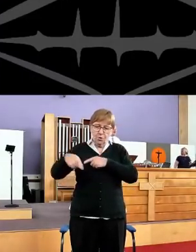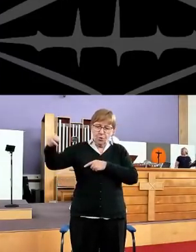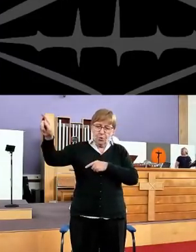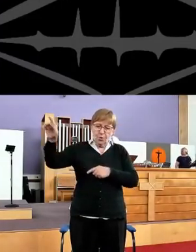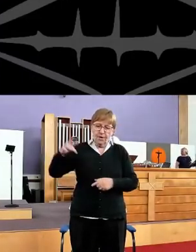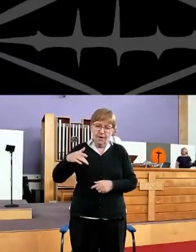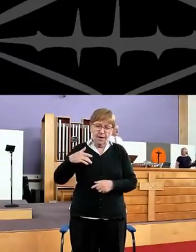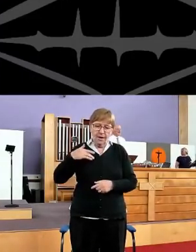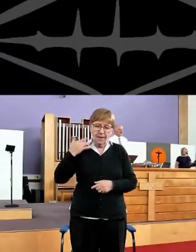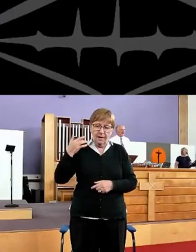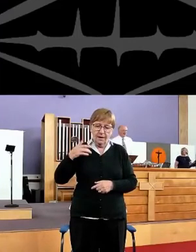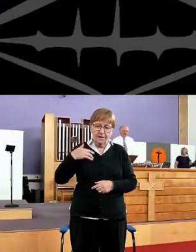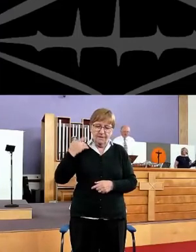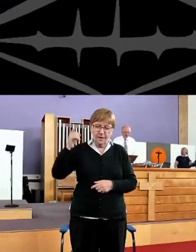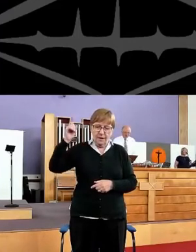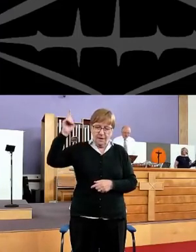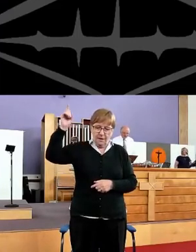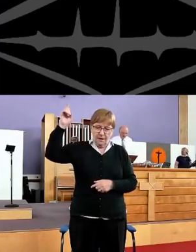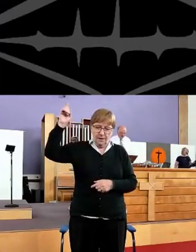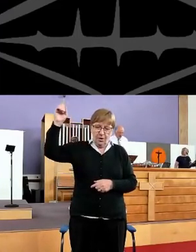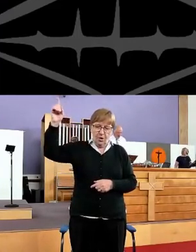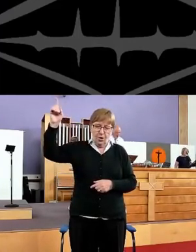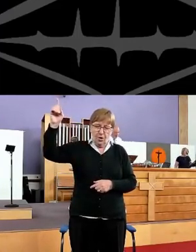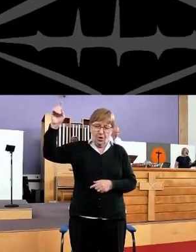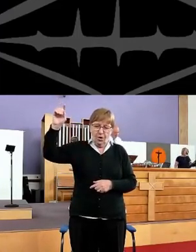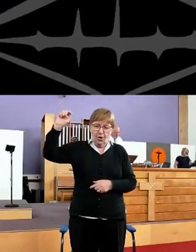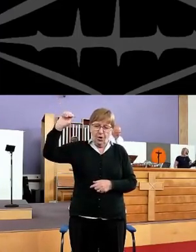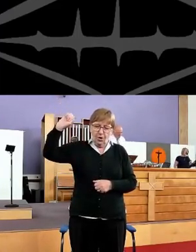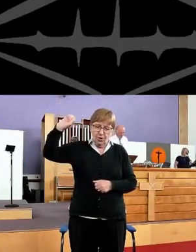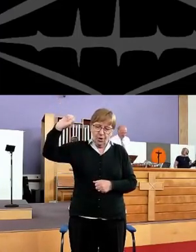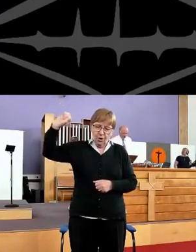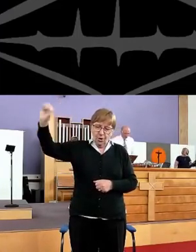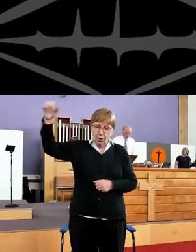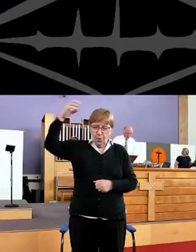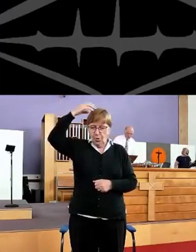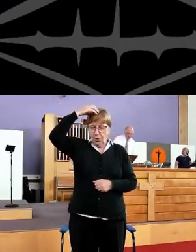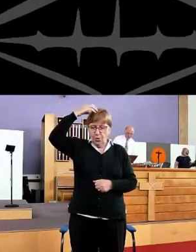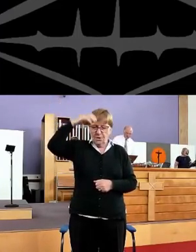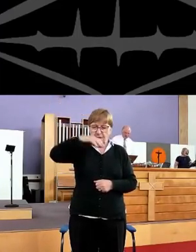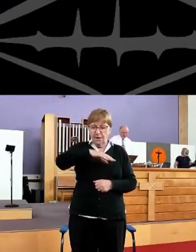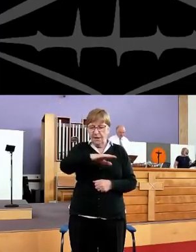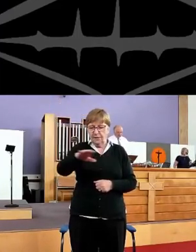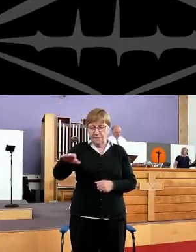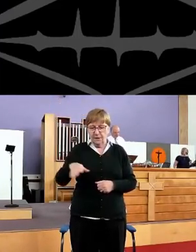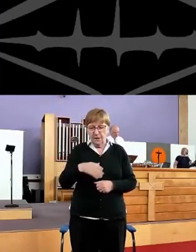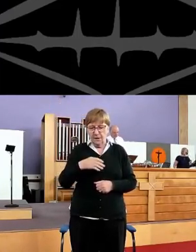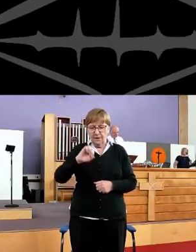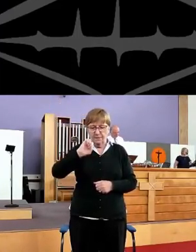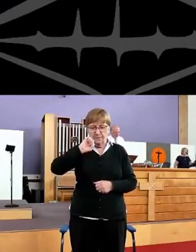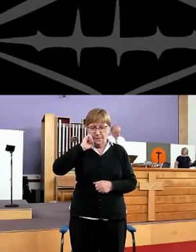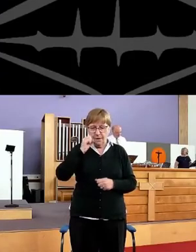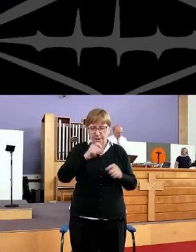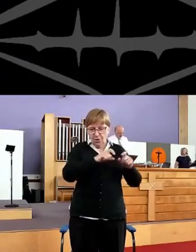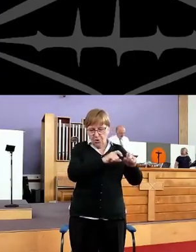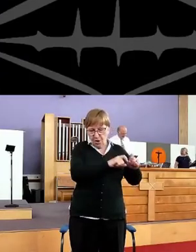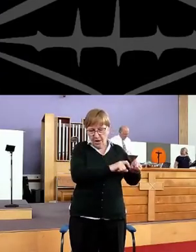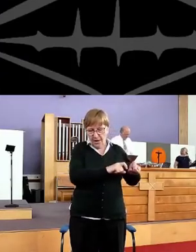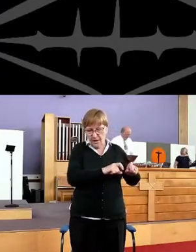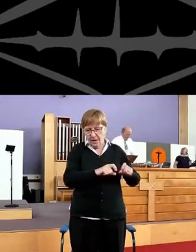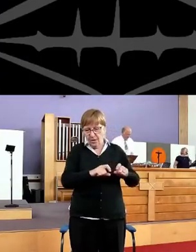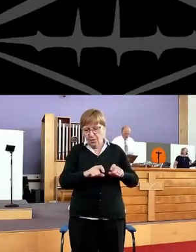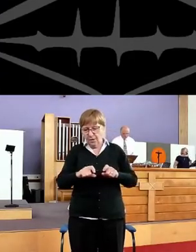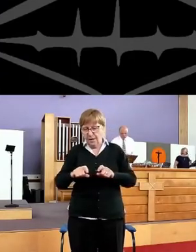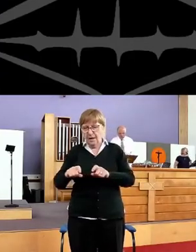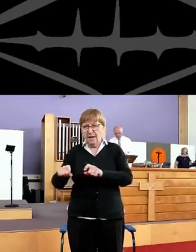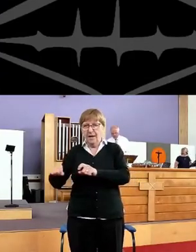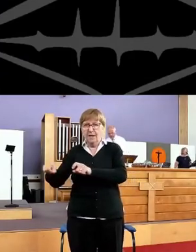to thy kingdom, whose kingdom shall